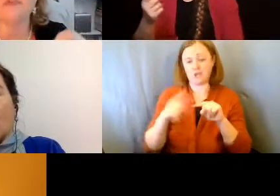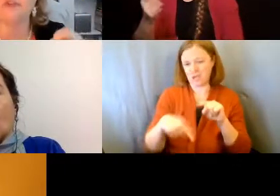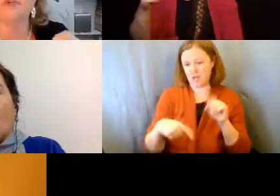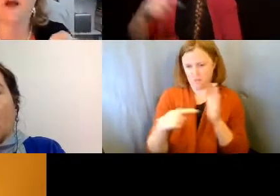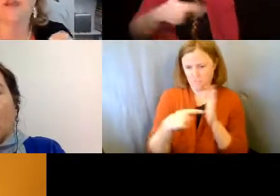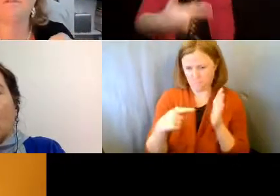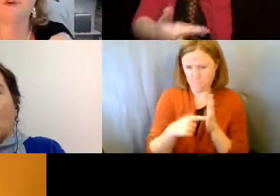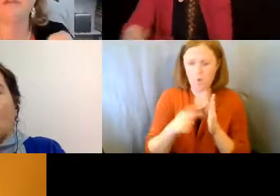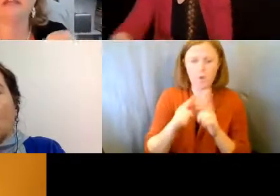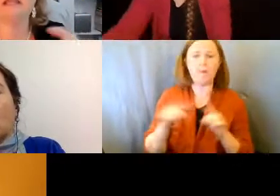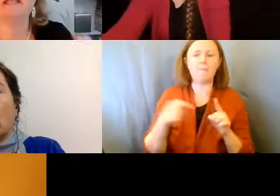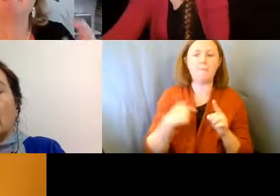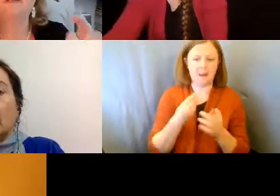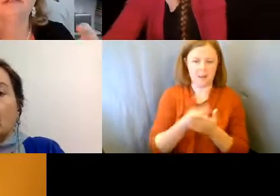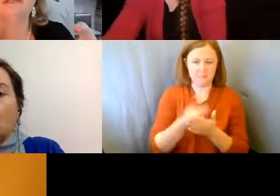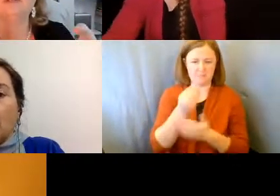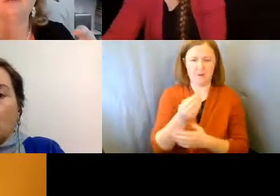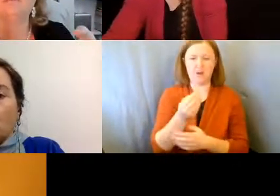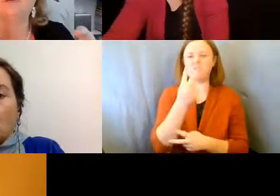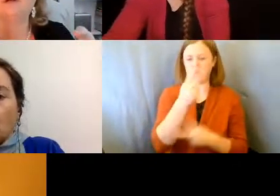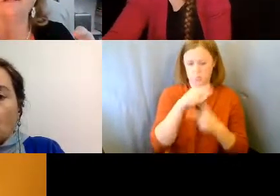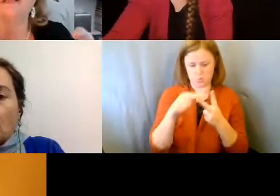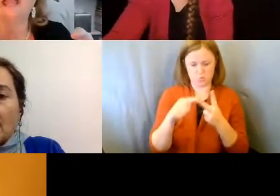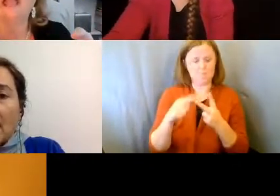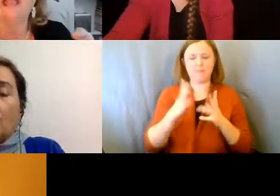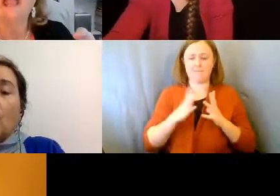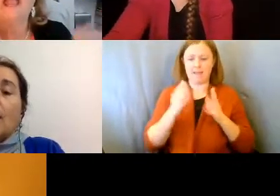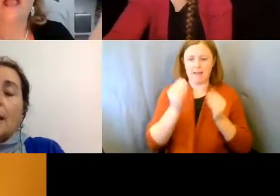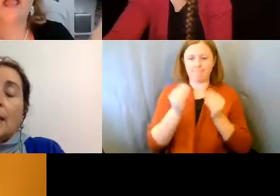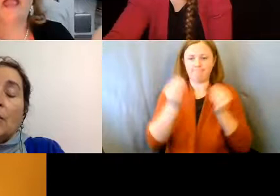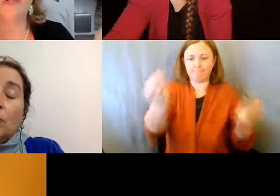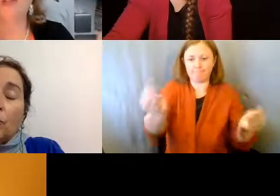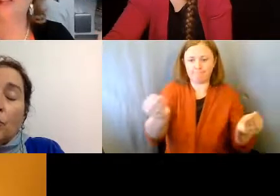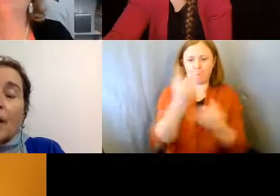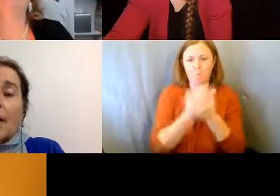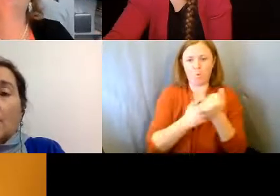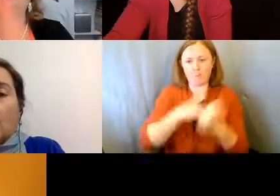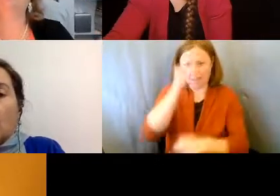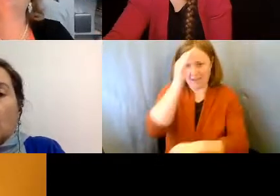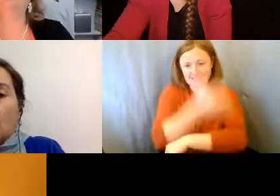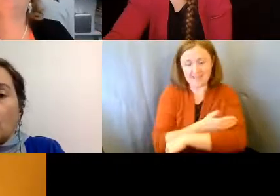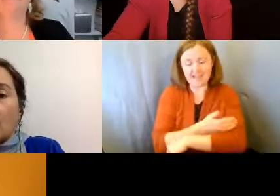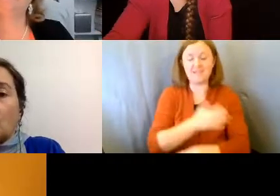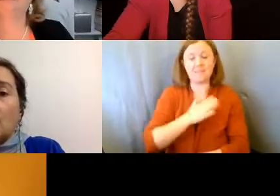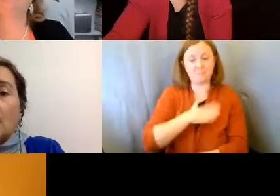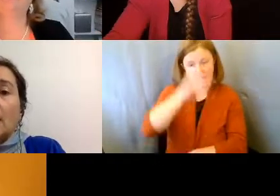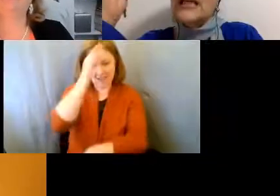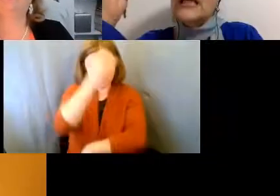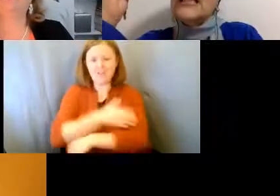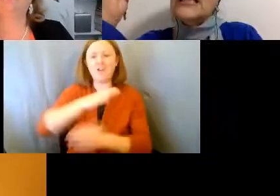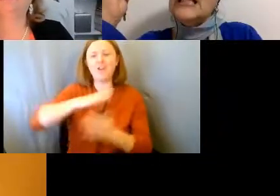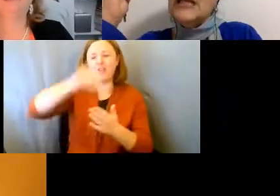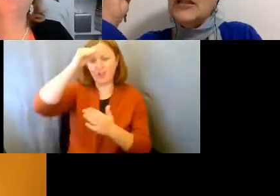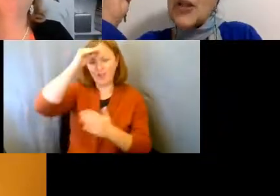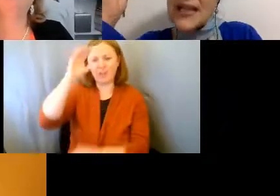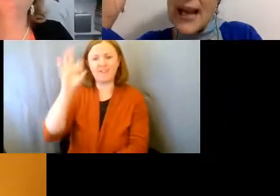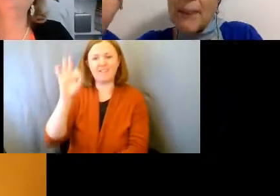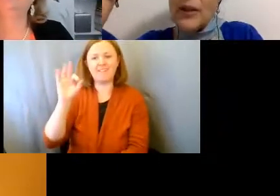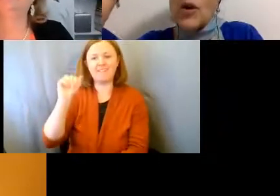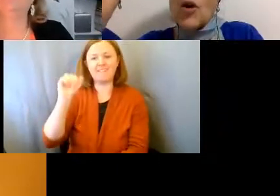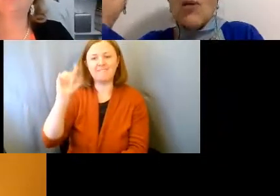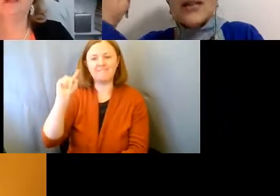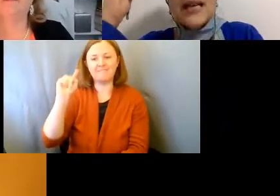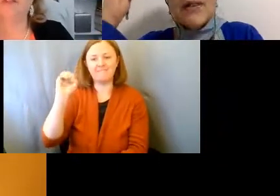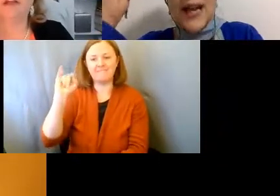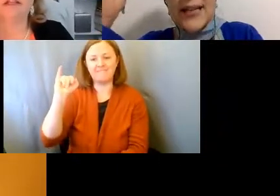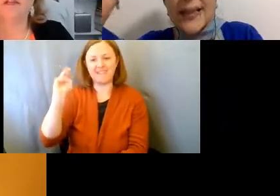I got the two iPhones and I gave one to each of the boys and Jesse learned to FaceTime people. Never in a